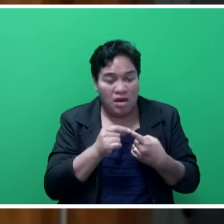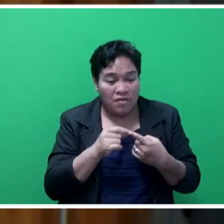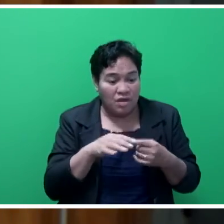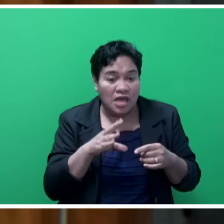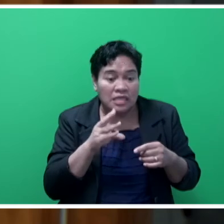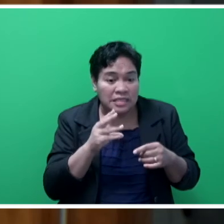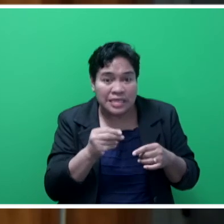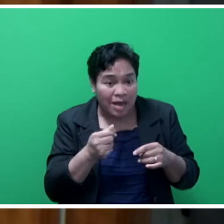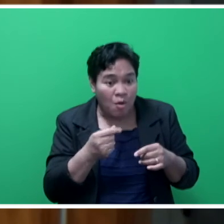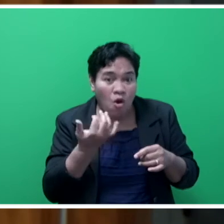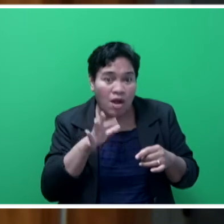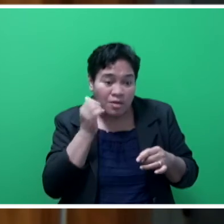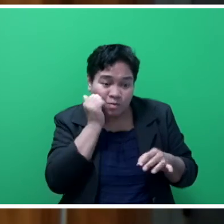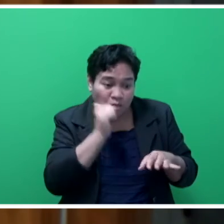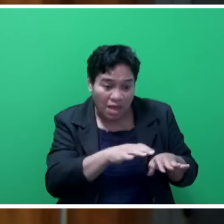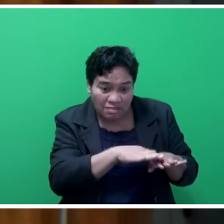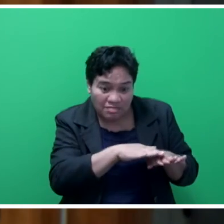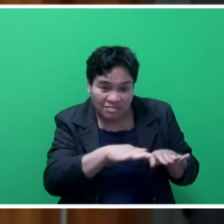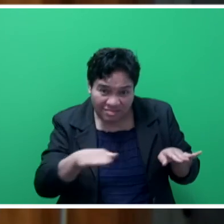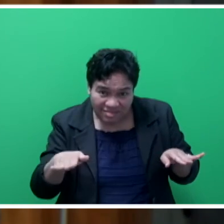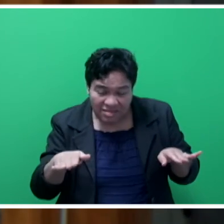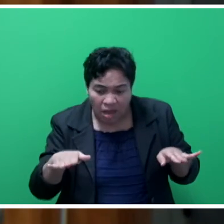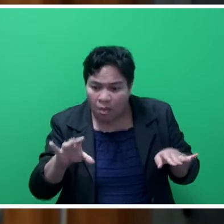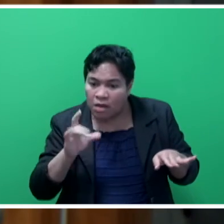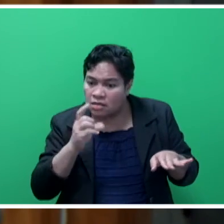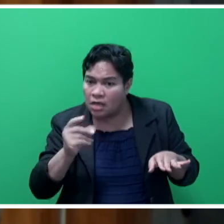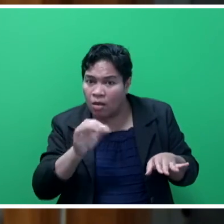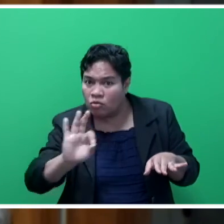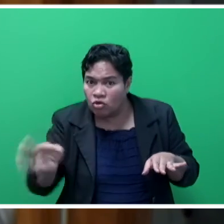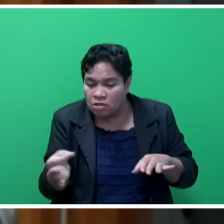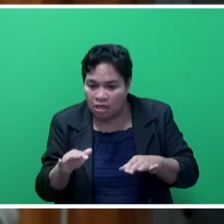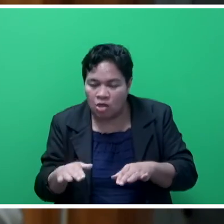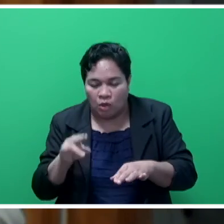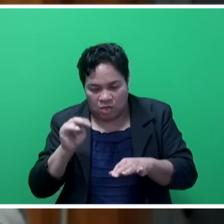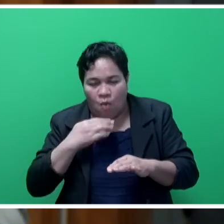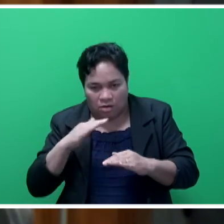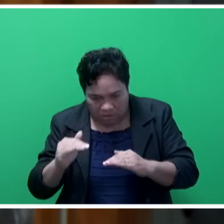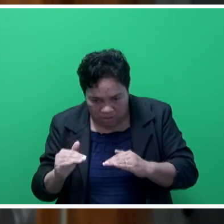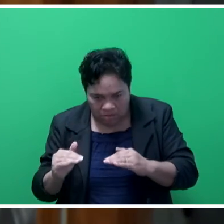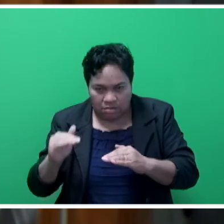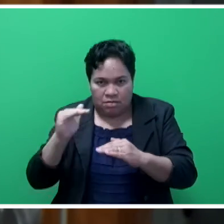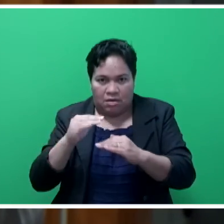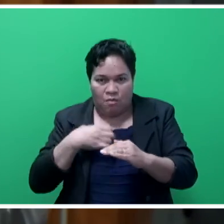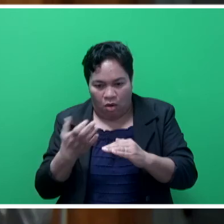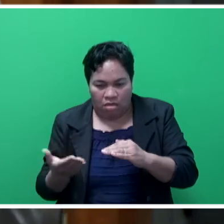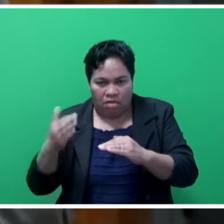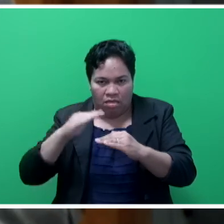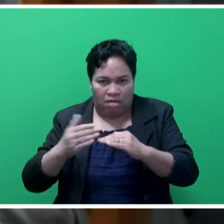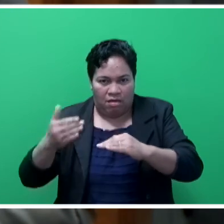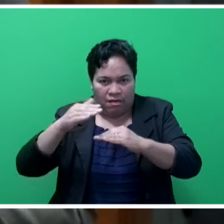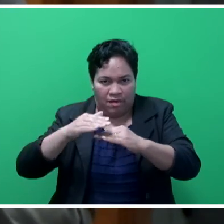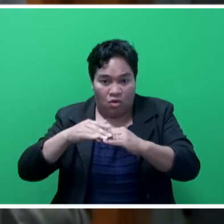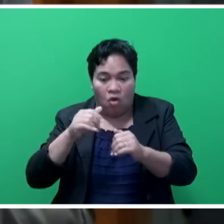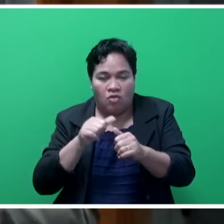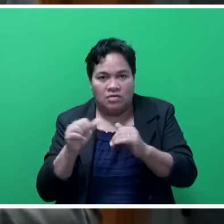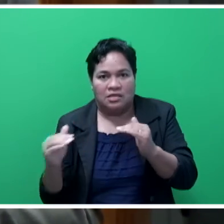the unsealed roads to bring them up to a certain standard. And the sealed roads that we do have, make sure that we can bring them up to a better standard where